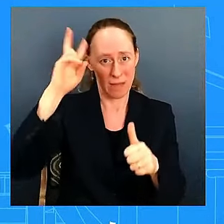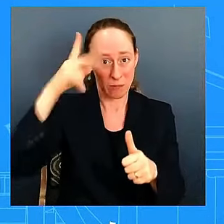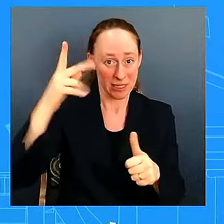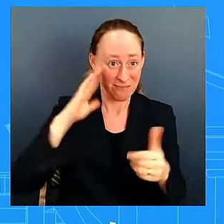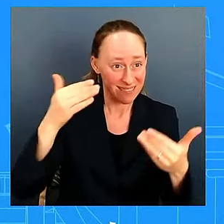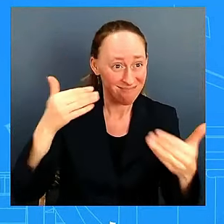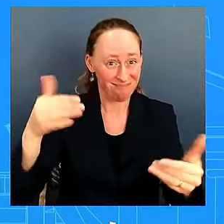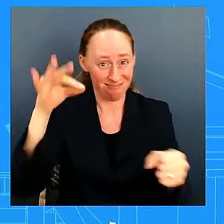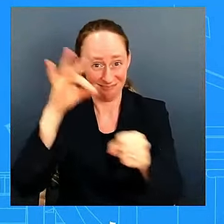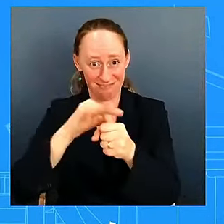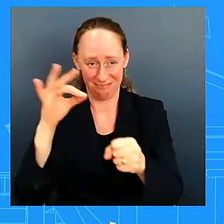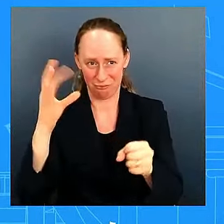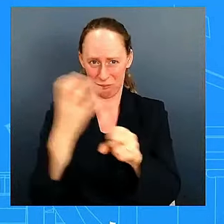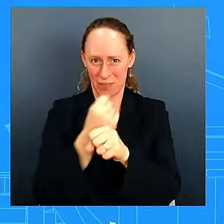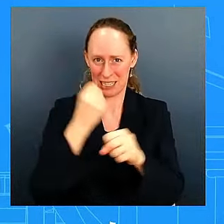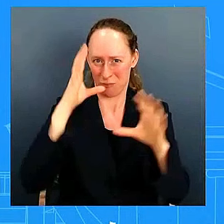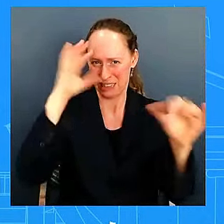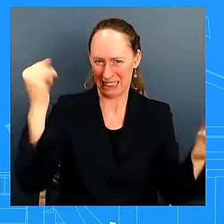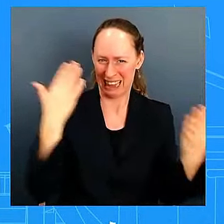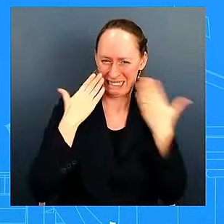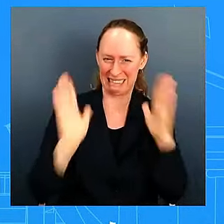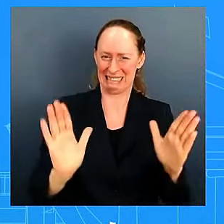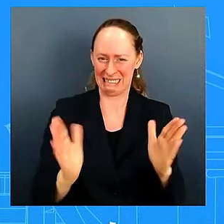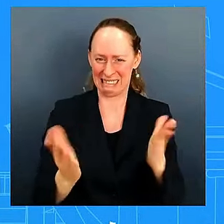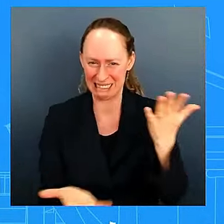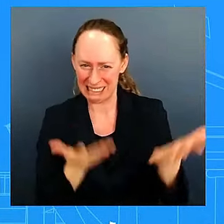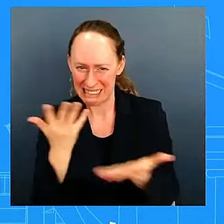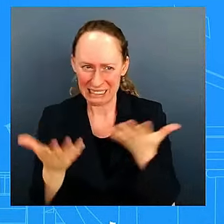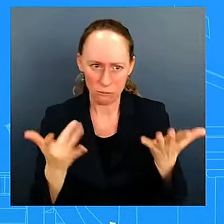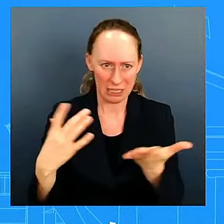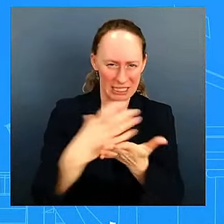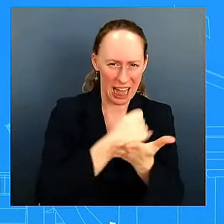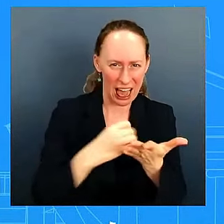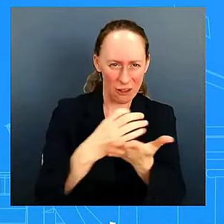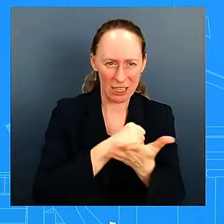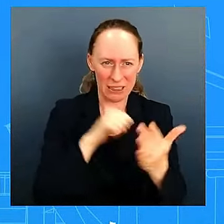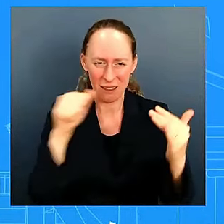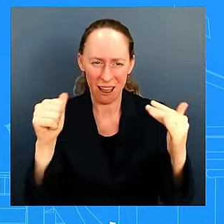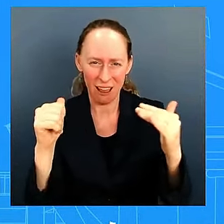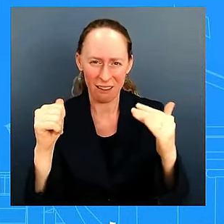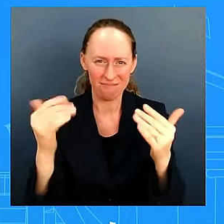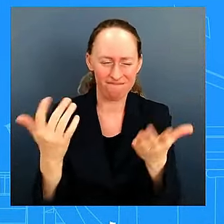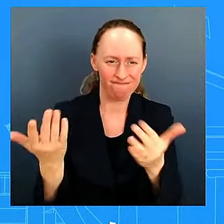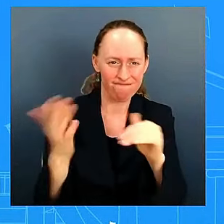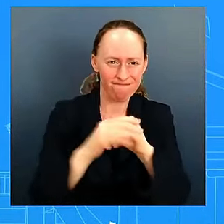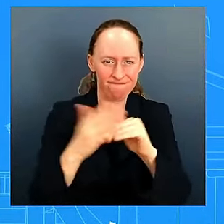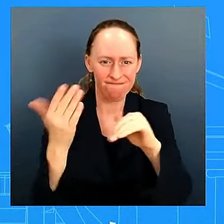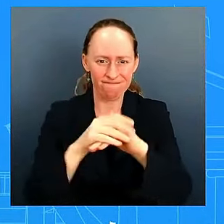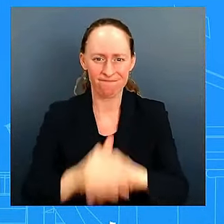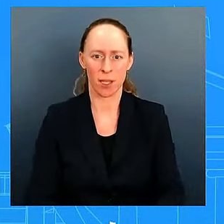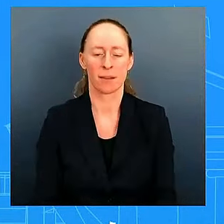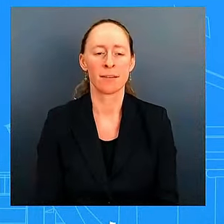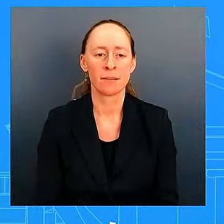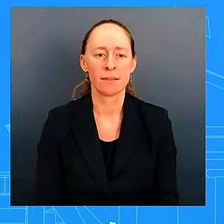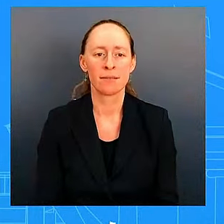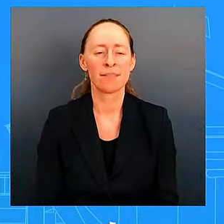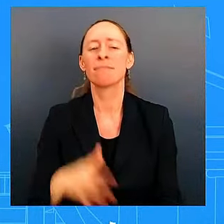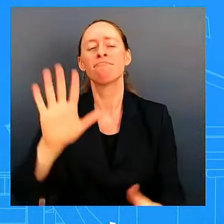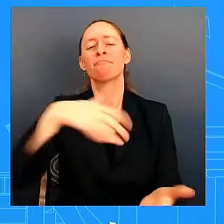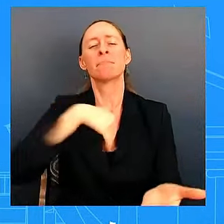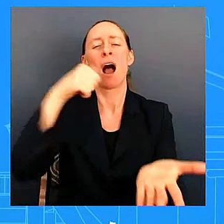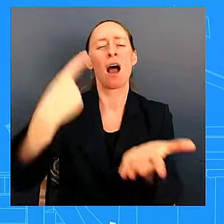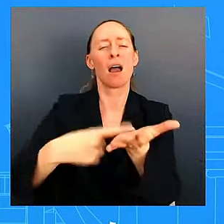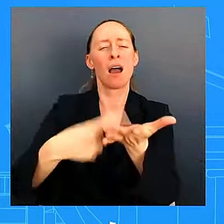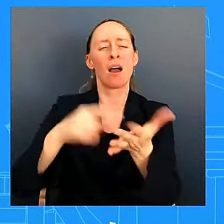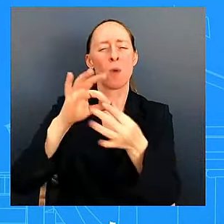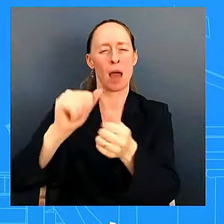the economy is working uh and that we're lowering costs for the american people that is just the right thing to do and that's what this president focuses on